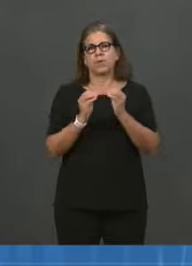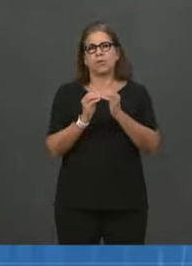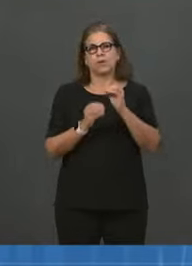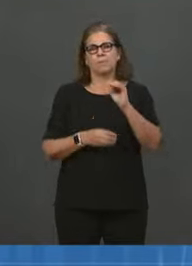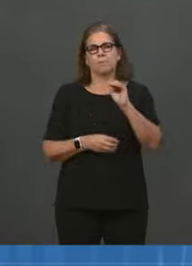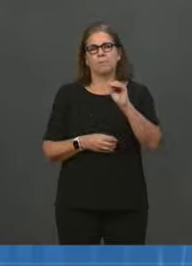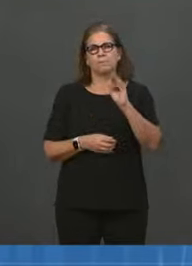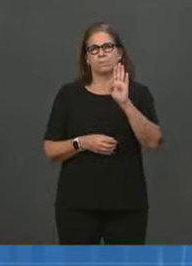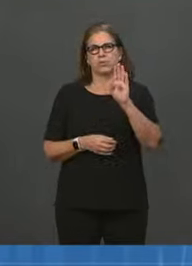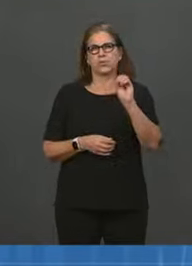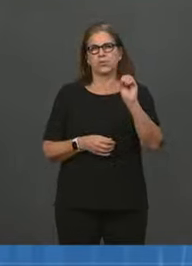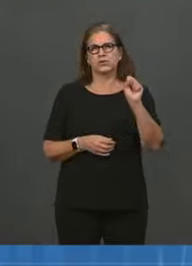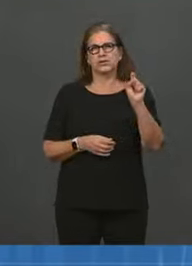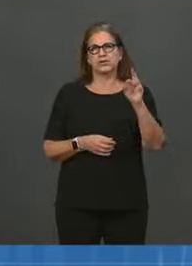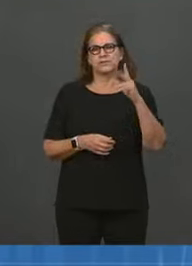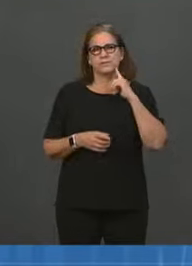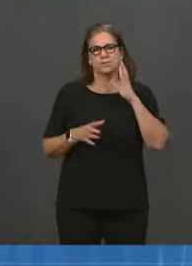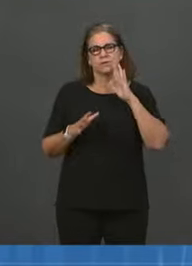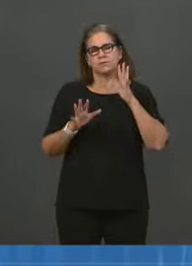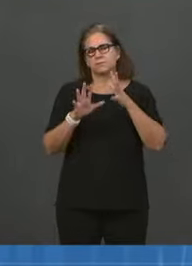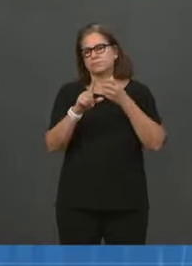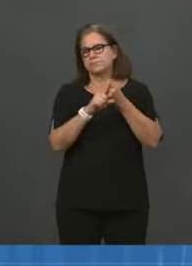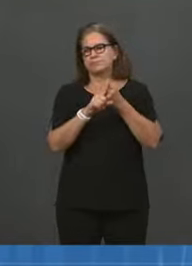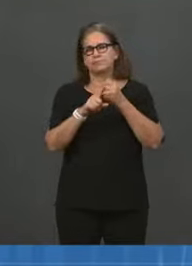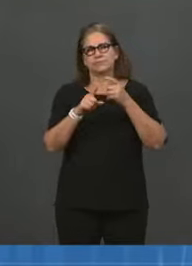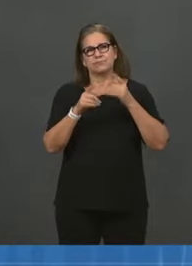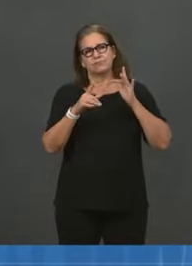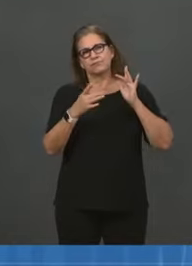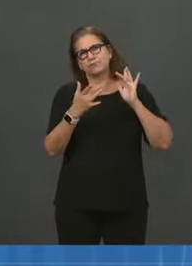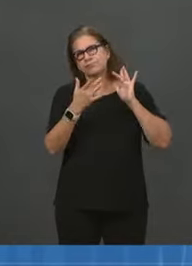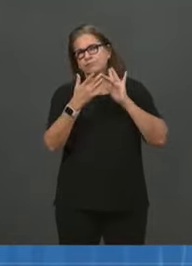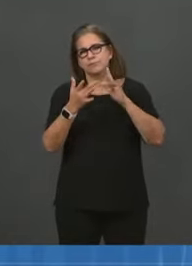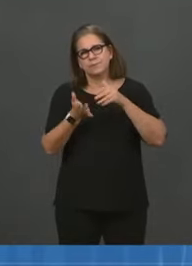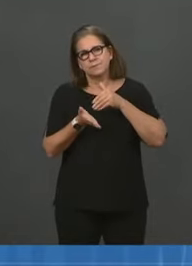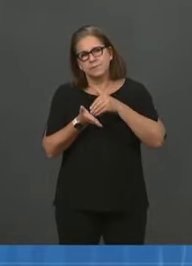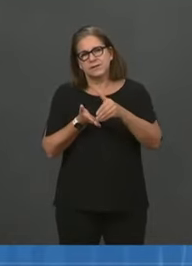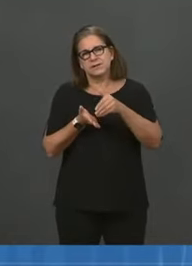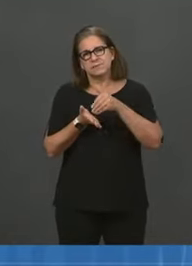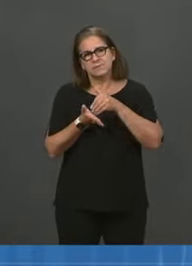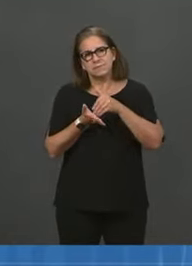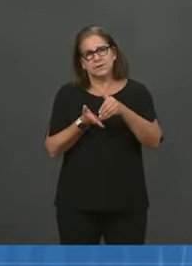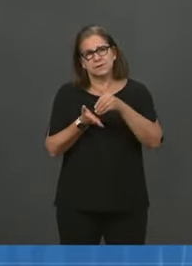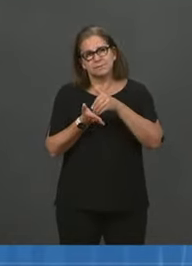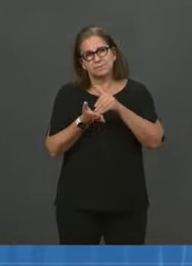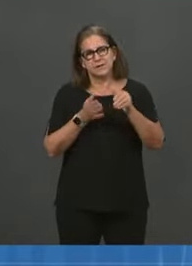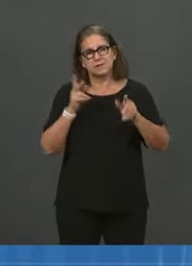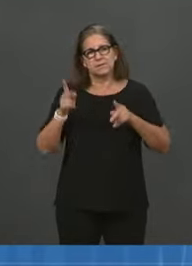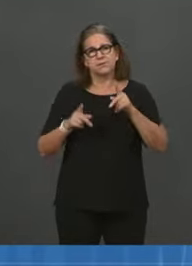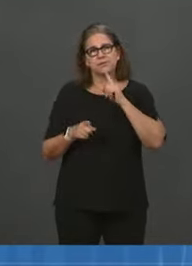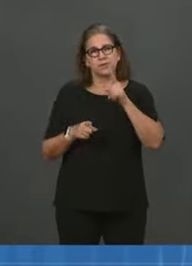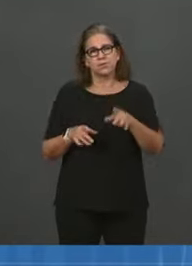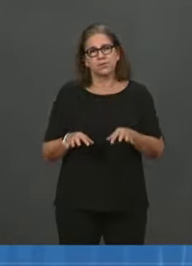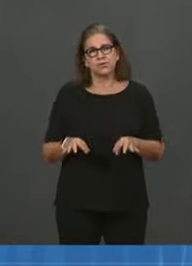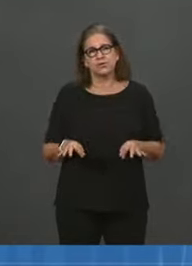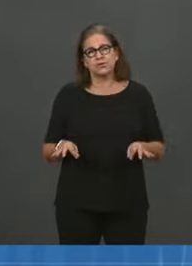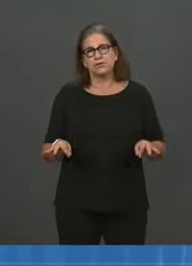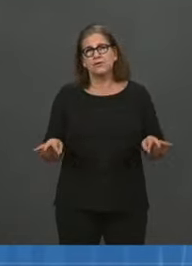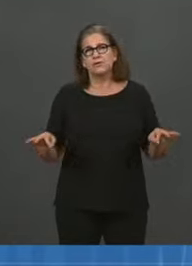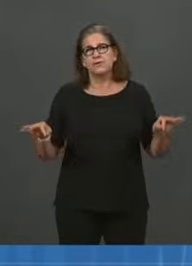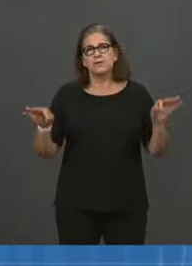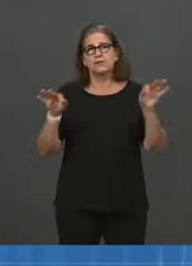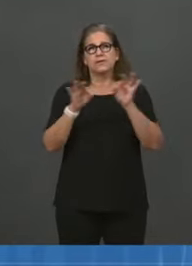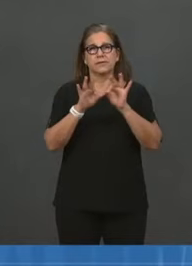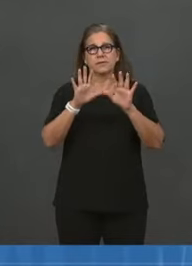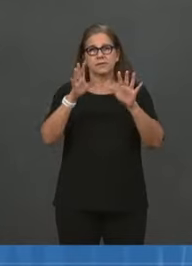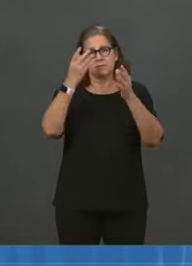It's been a very important week of progress in our fight against the virus, and we're laser-focused on executing against the President's plan to